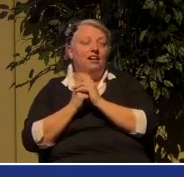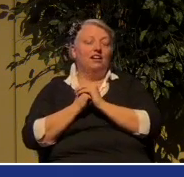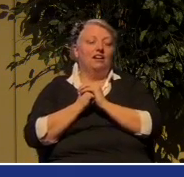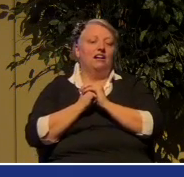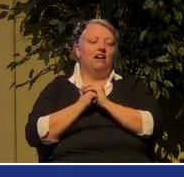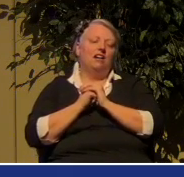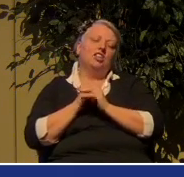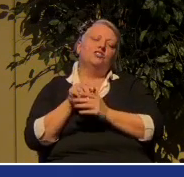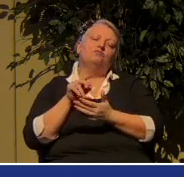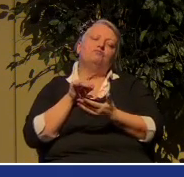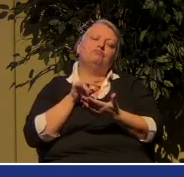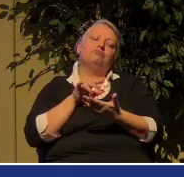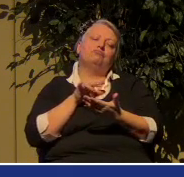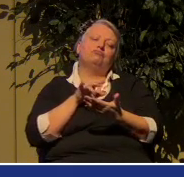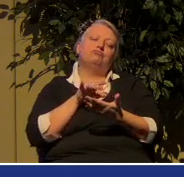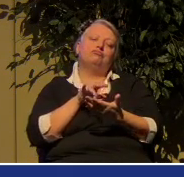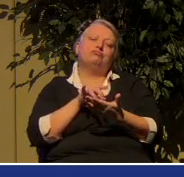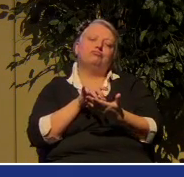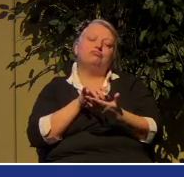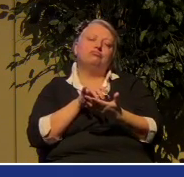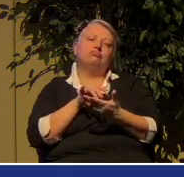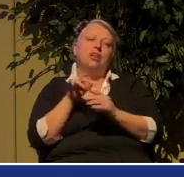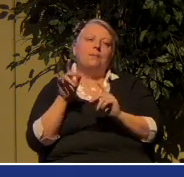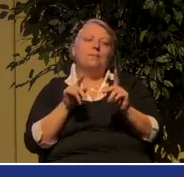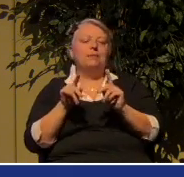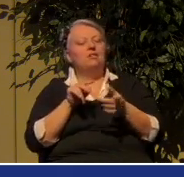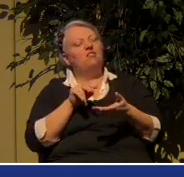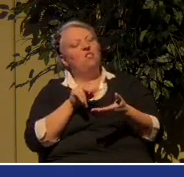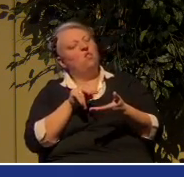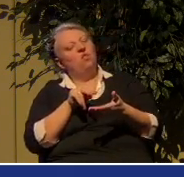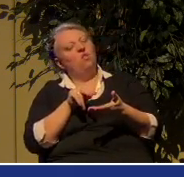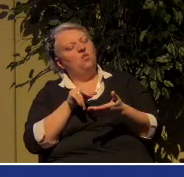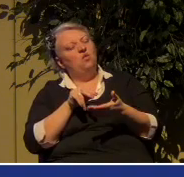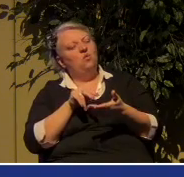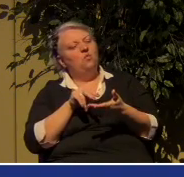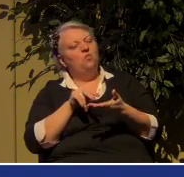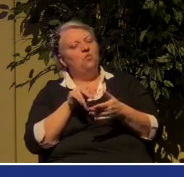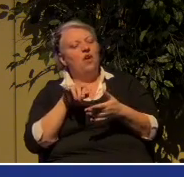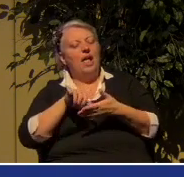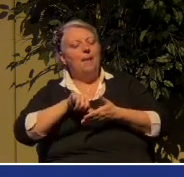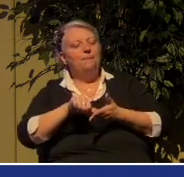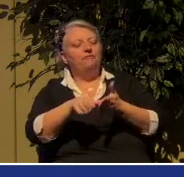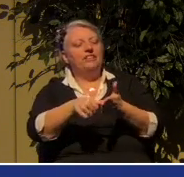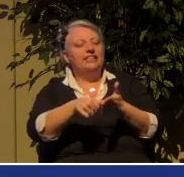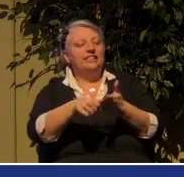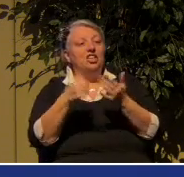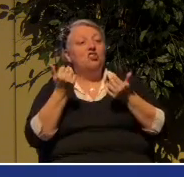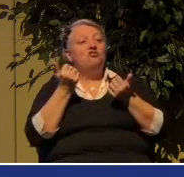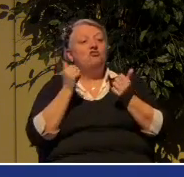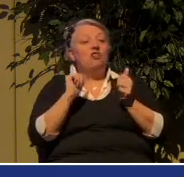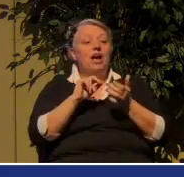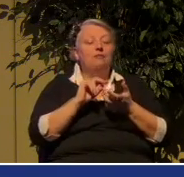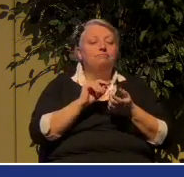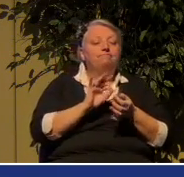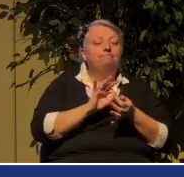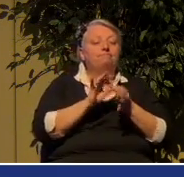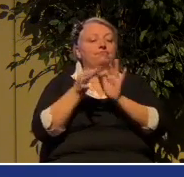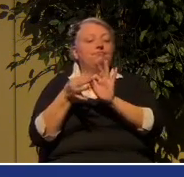the emphasis falls on trying to reinterpret a passage like that